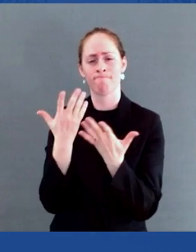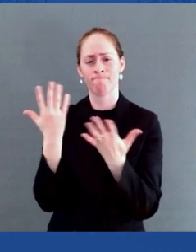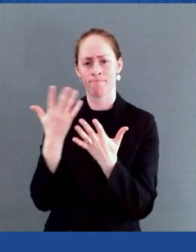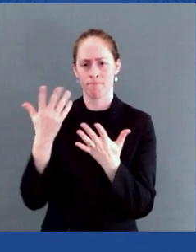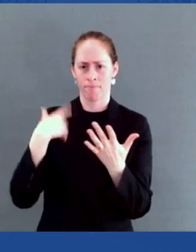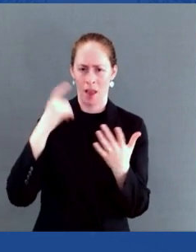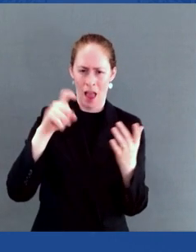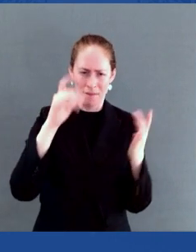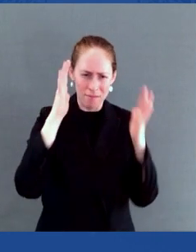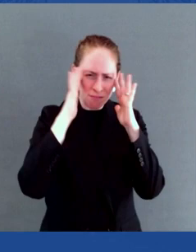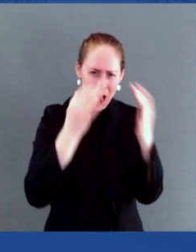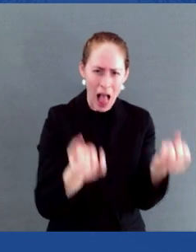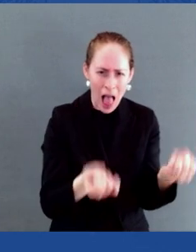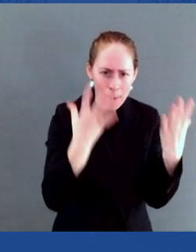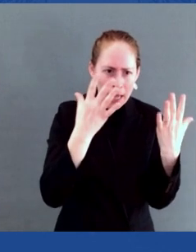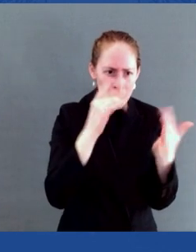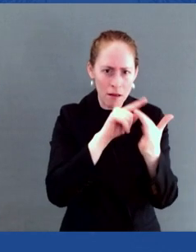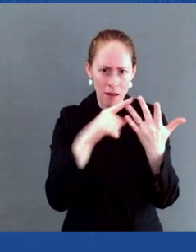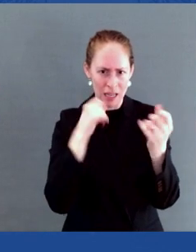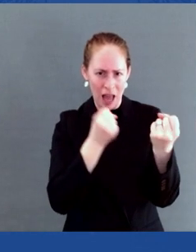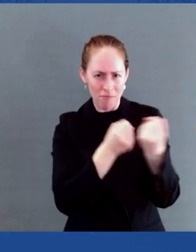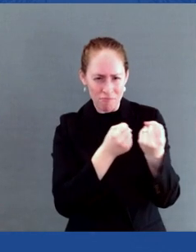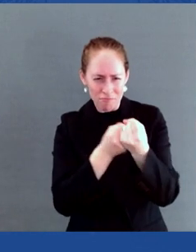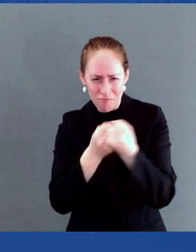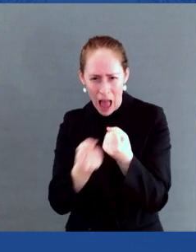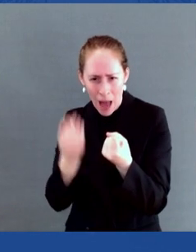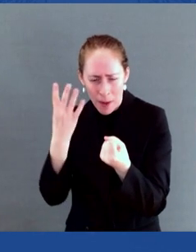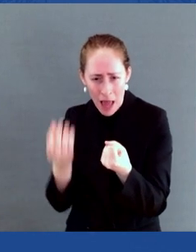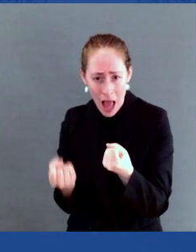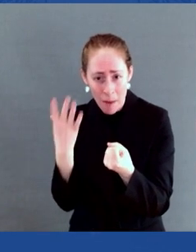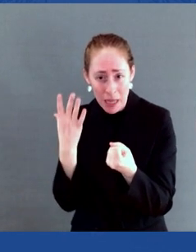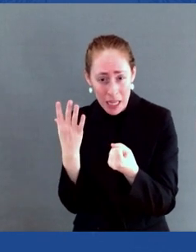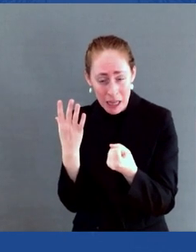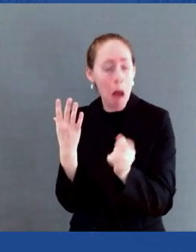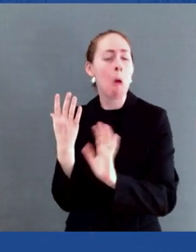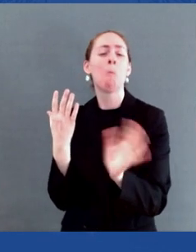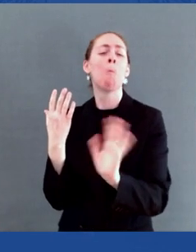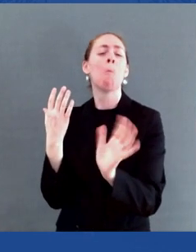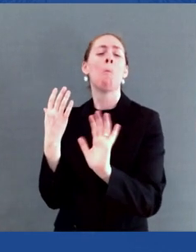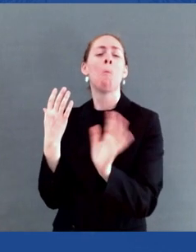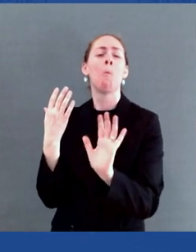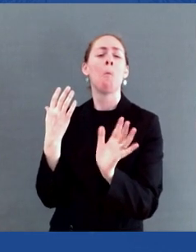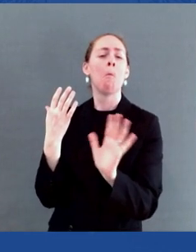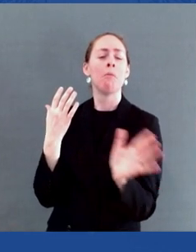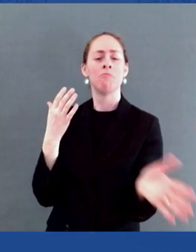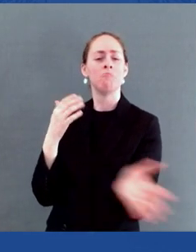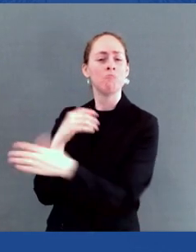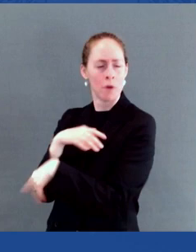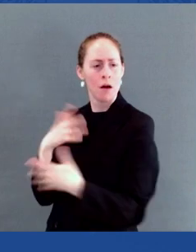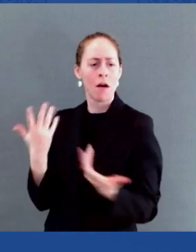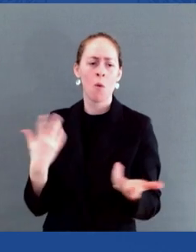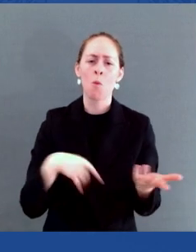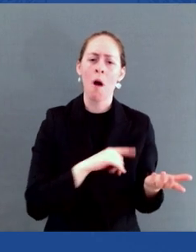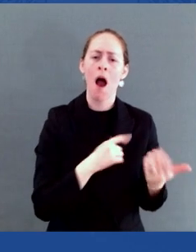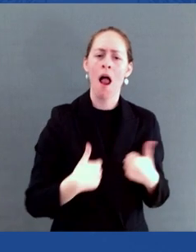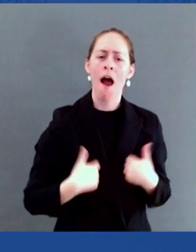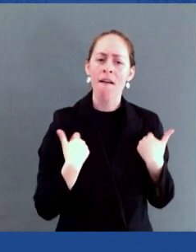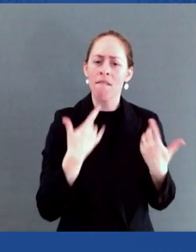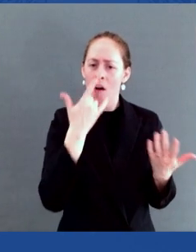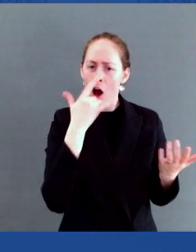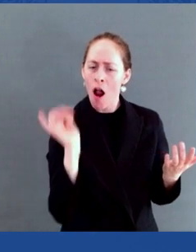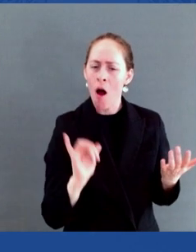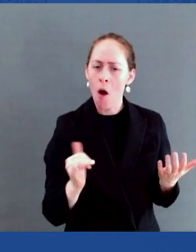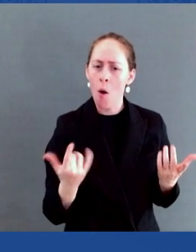quality of life and human dignity that we leave them with. This builds on a rich legacy as HIV